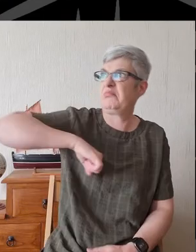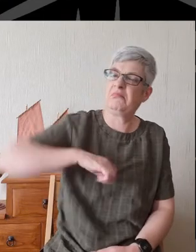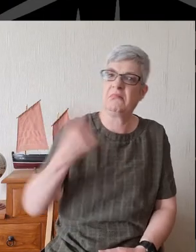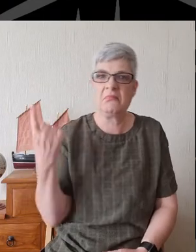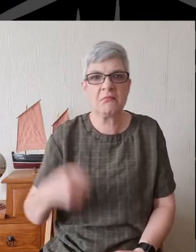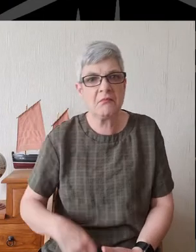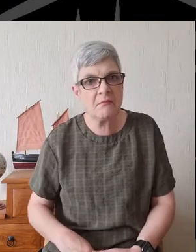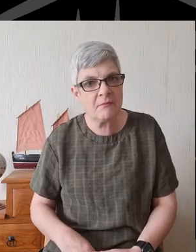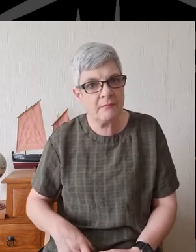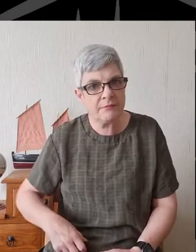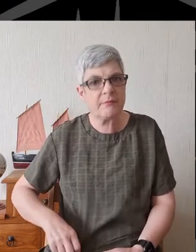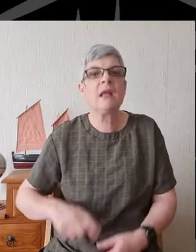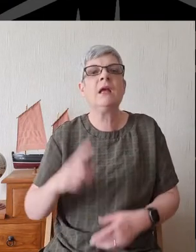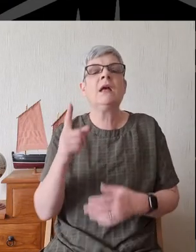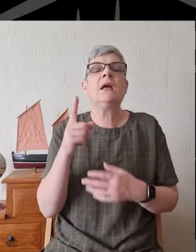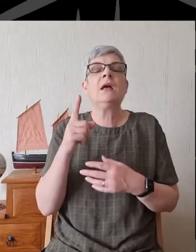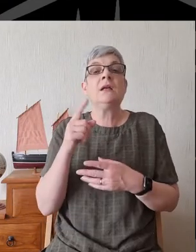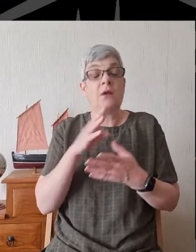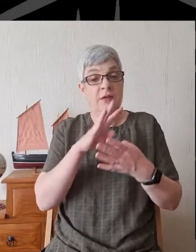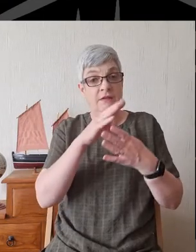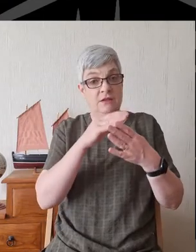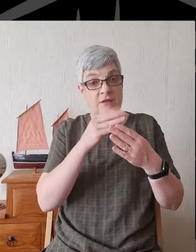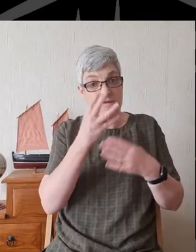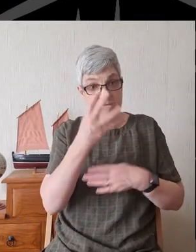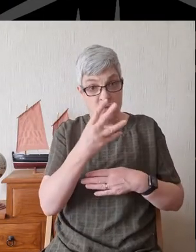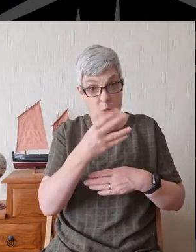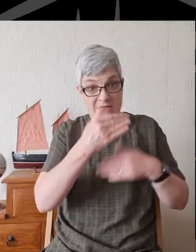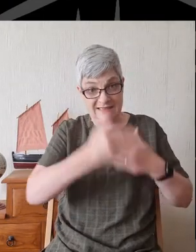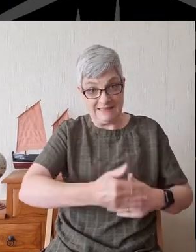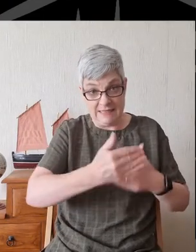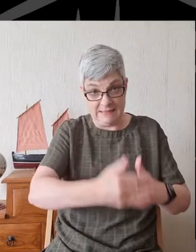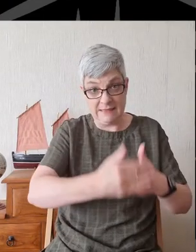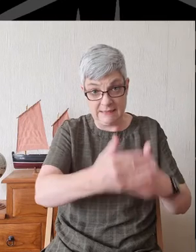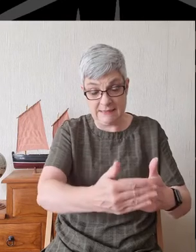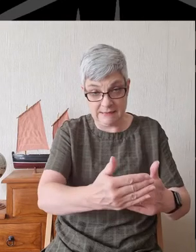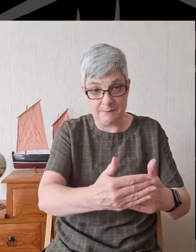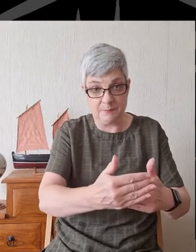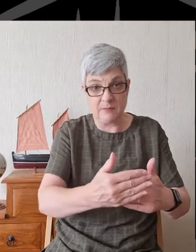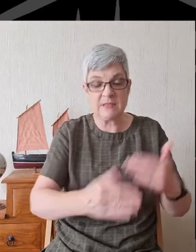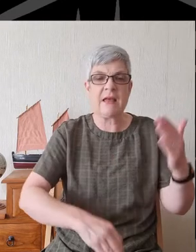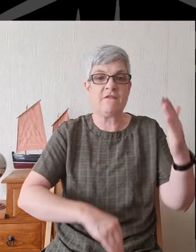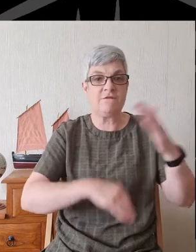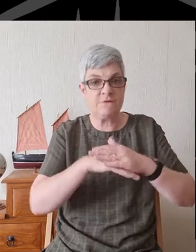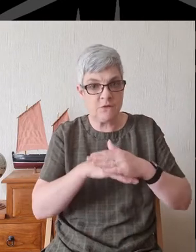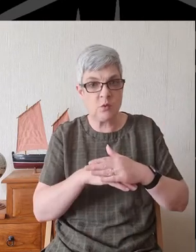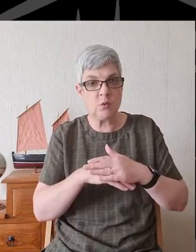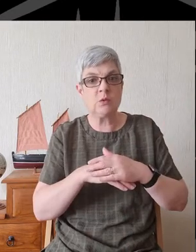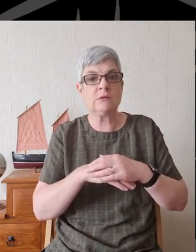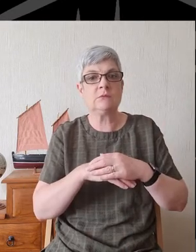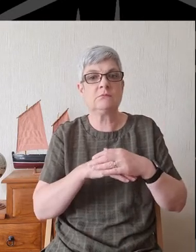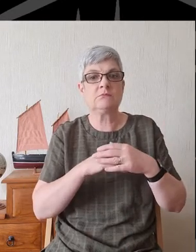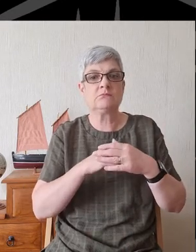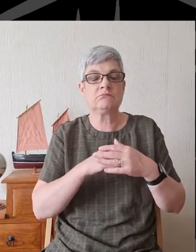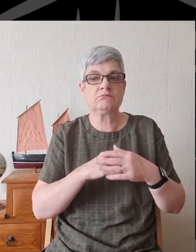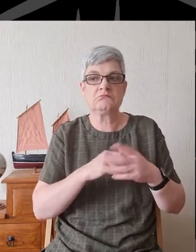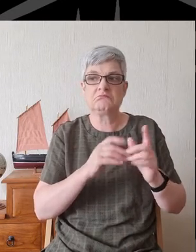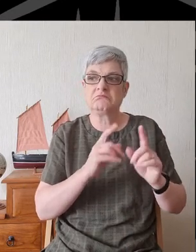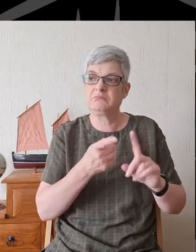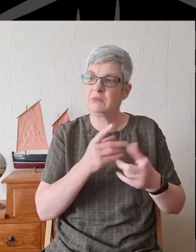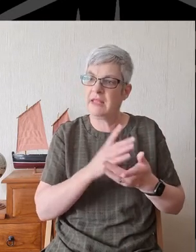Now, these four scenes form a comprehensive condemnation of Israel's worship.